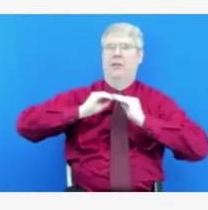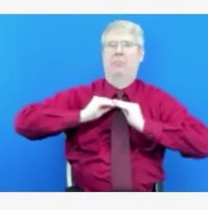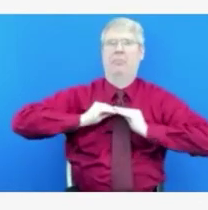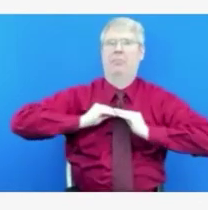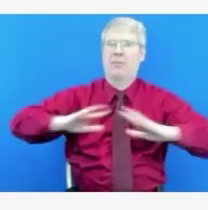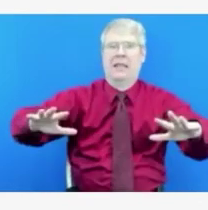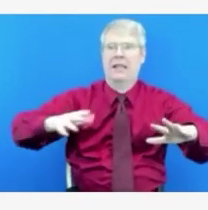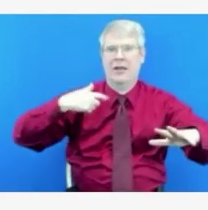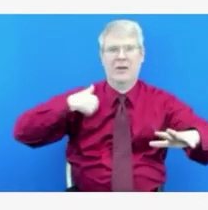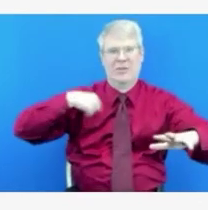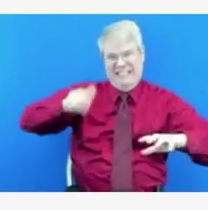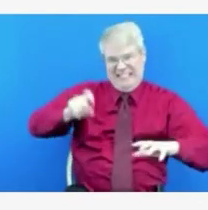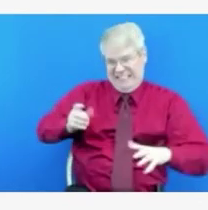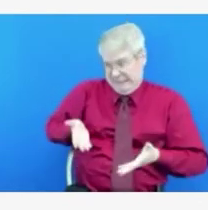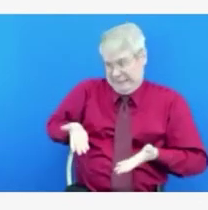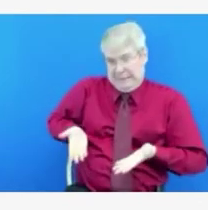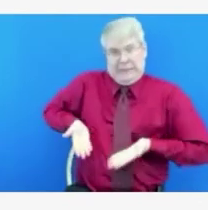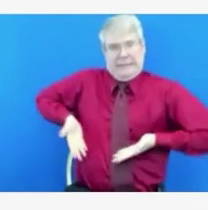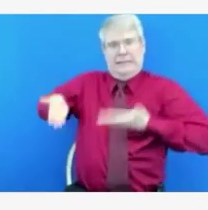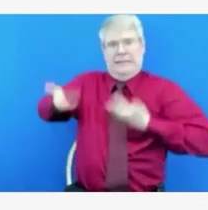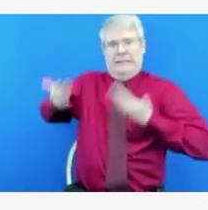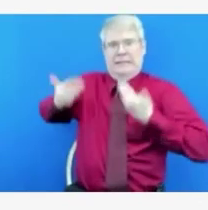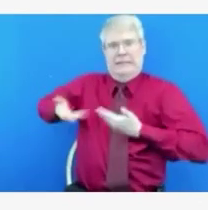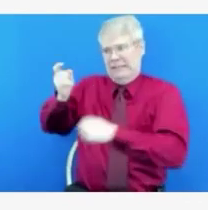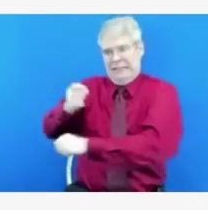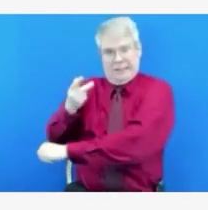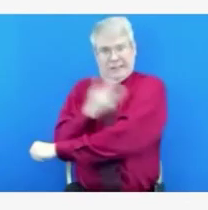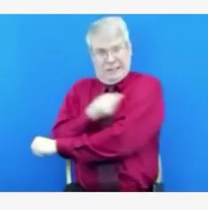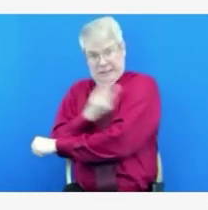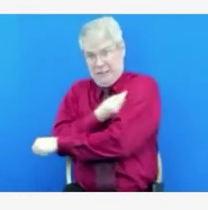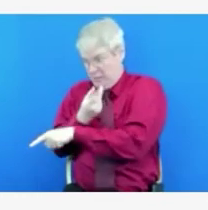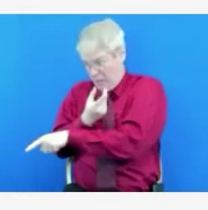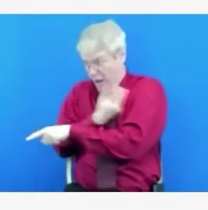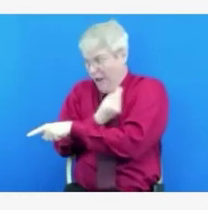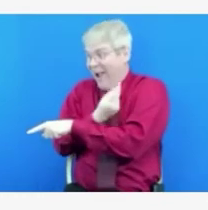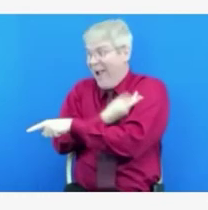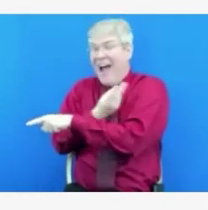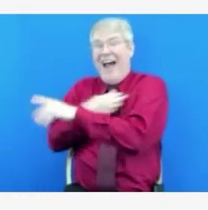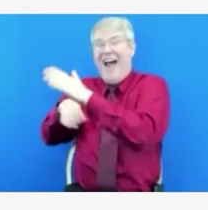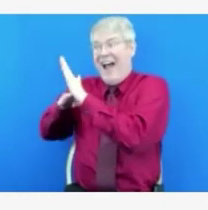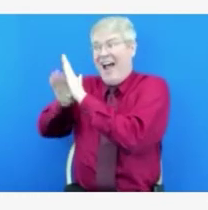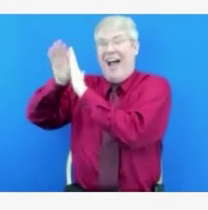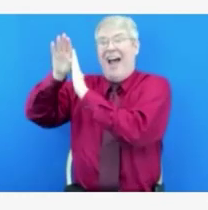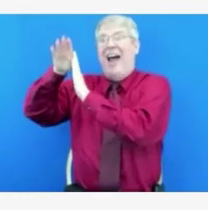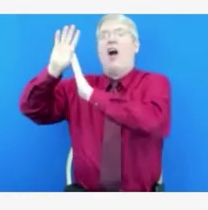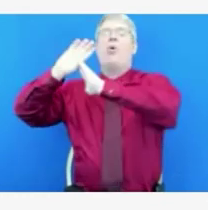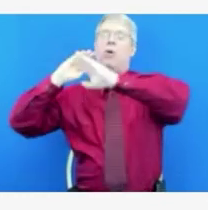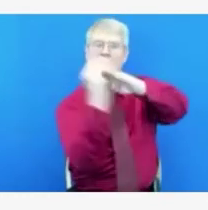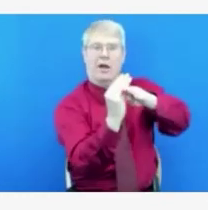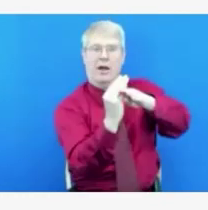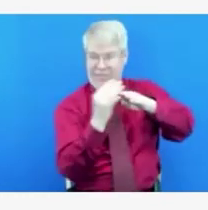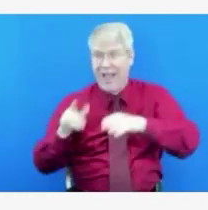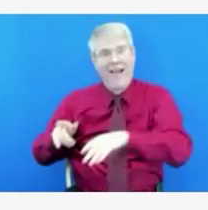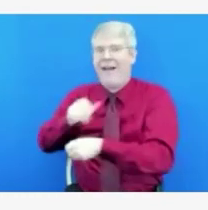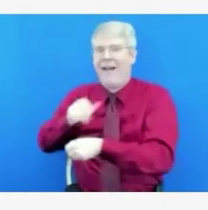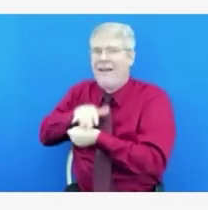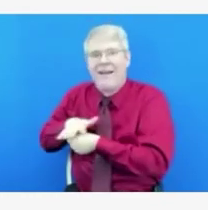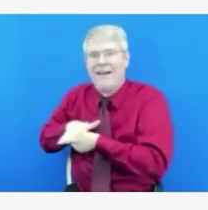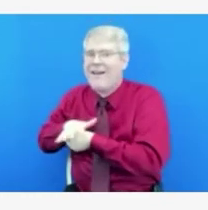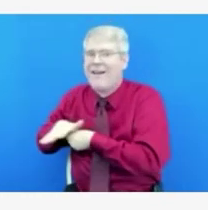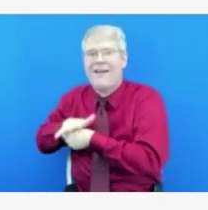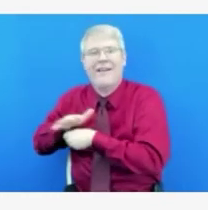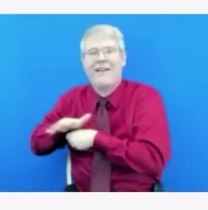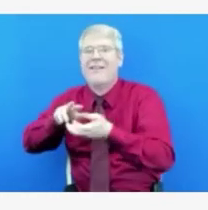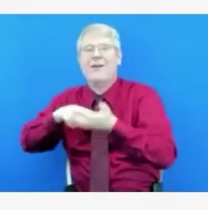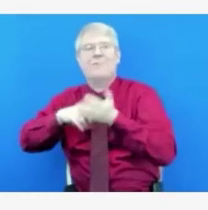we now need to move into the phase of recognizing that COVID is going to be a disease to be managed for the long-term